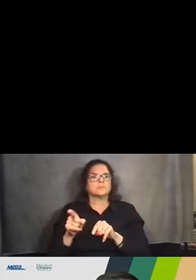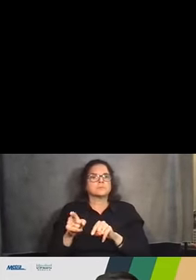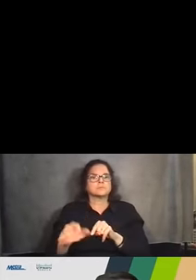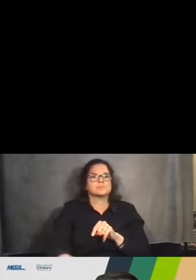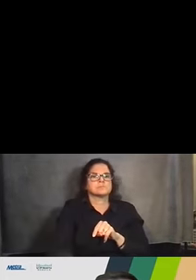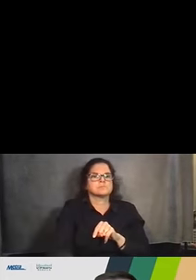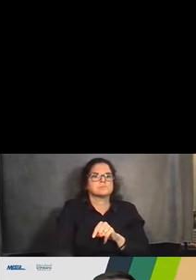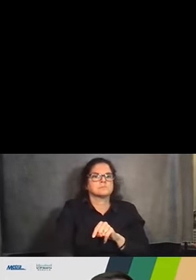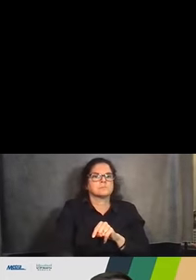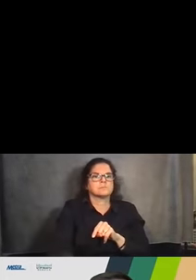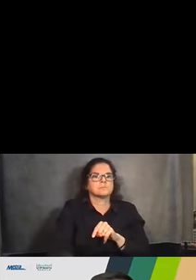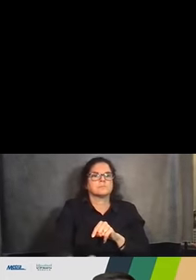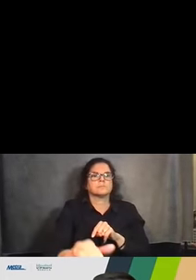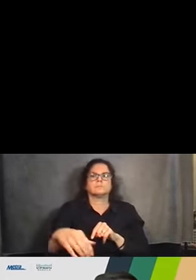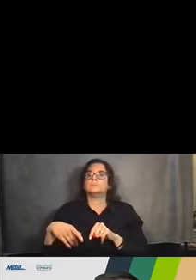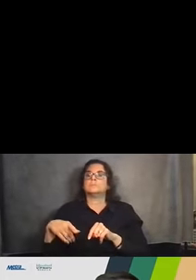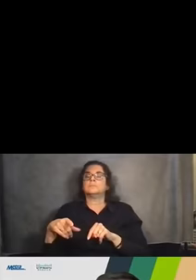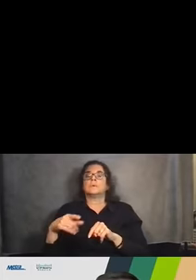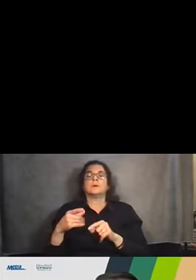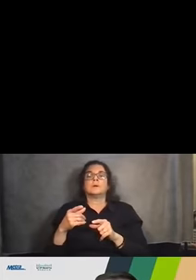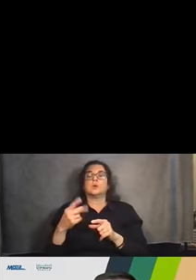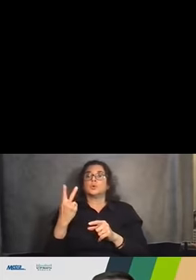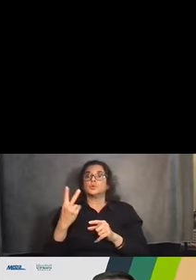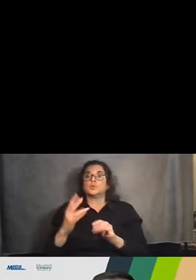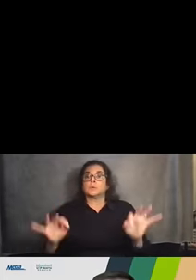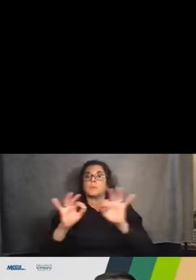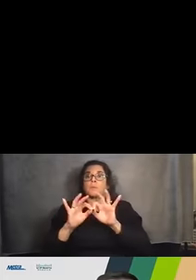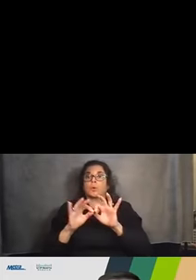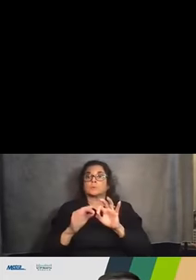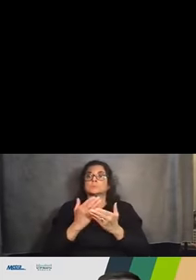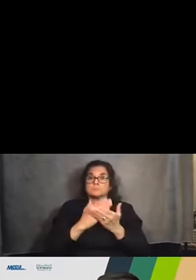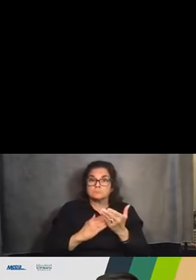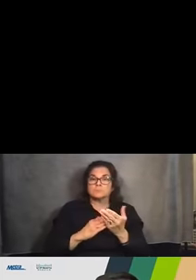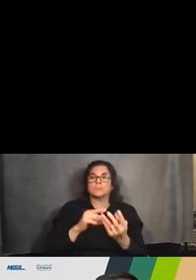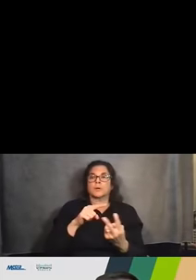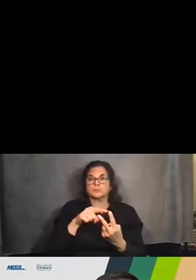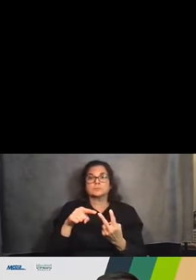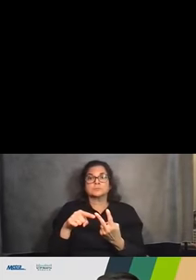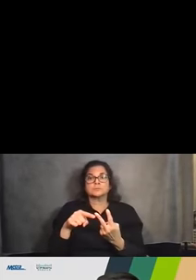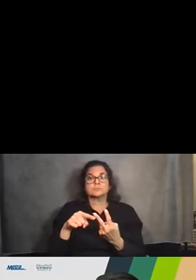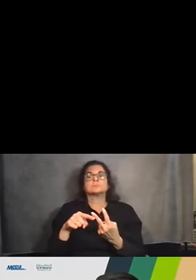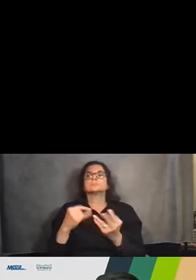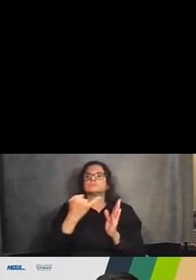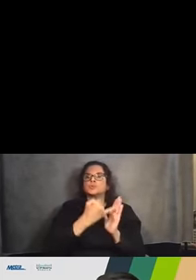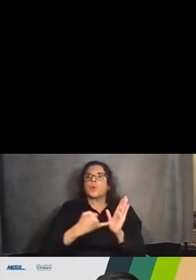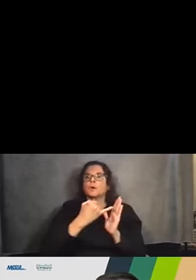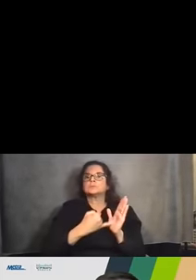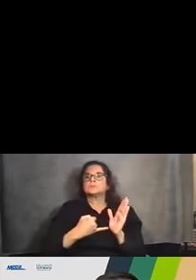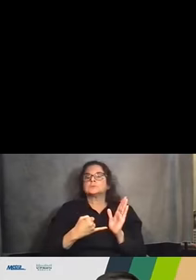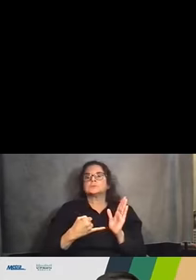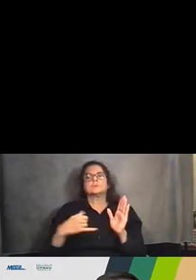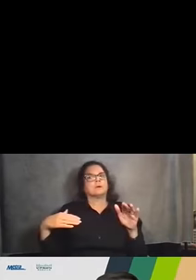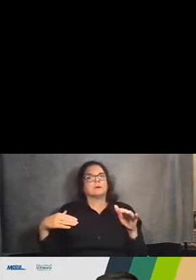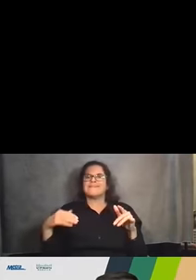some some drawings of the overall approach. Again, these are not to scale. These are really just